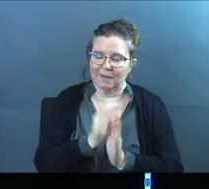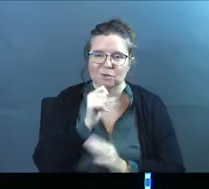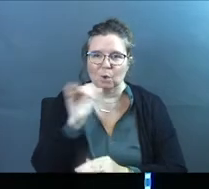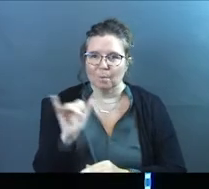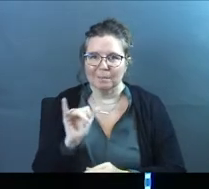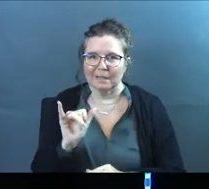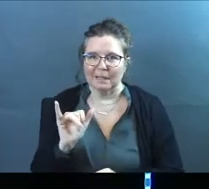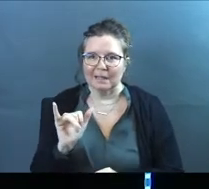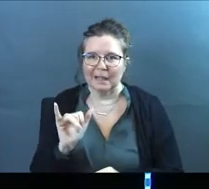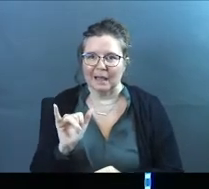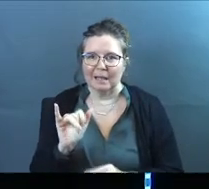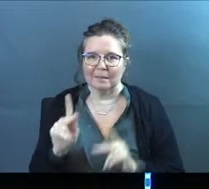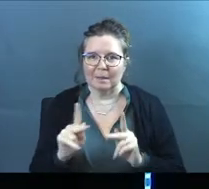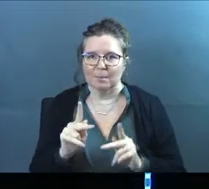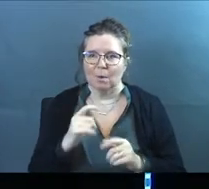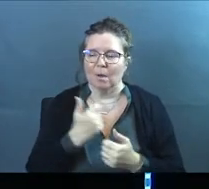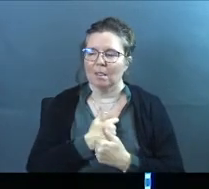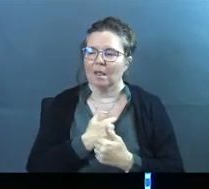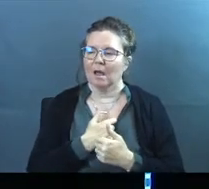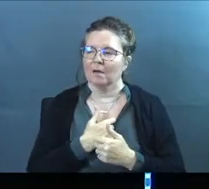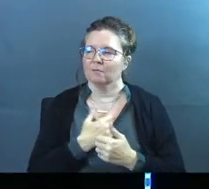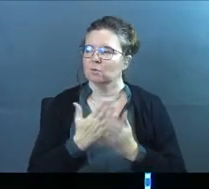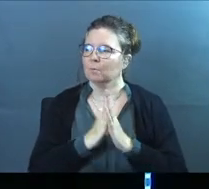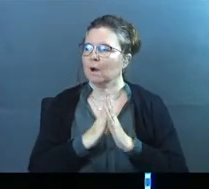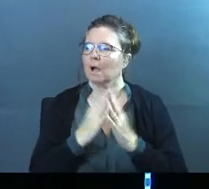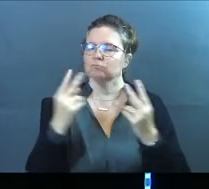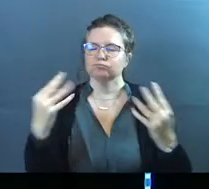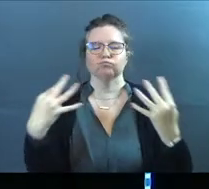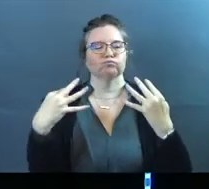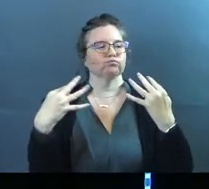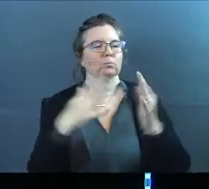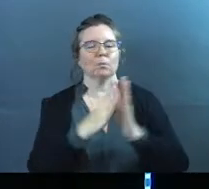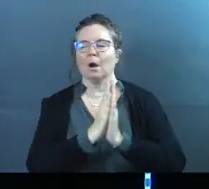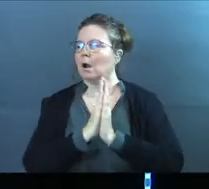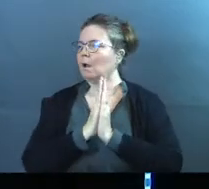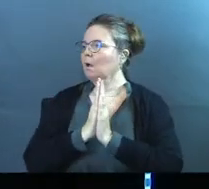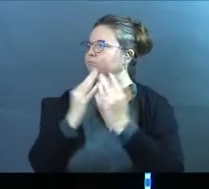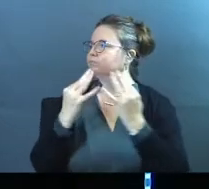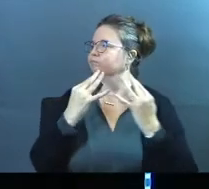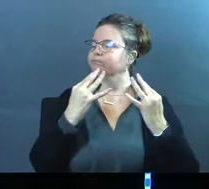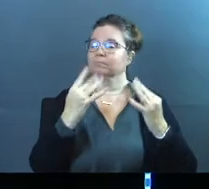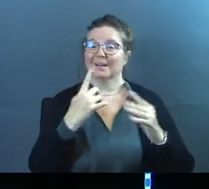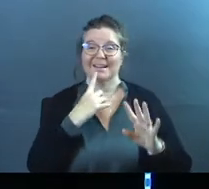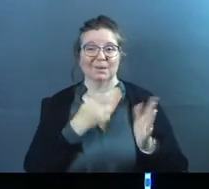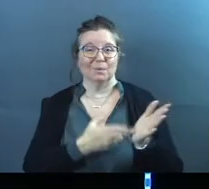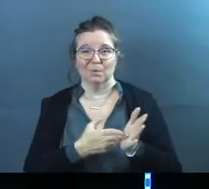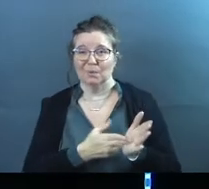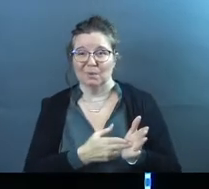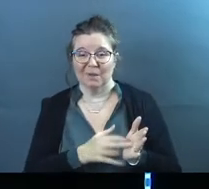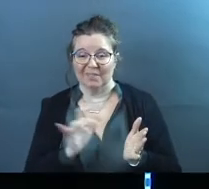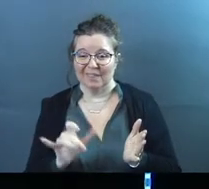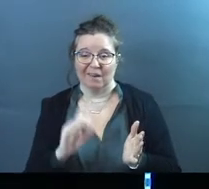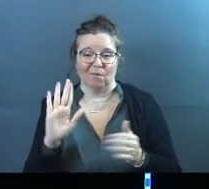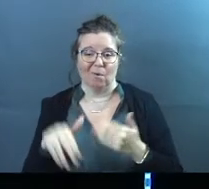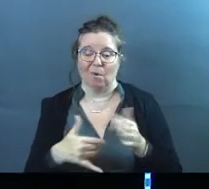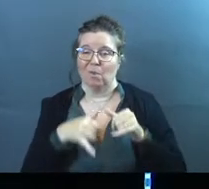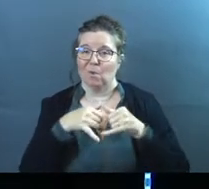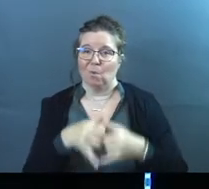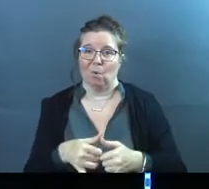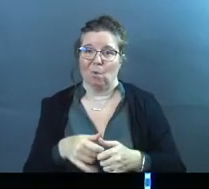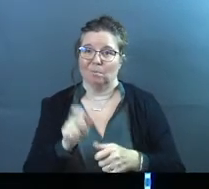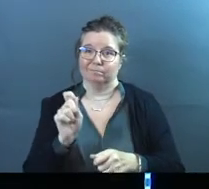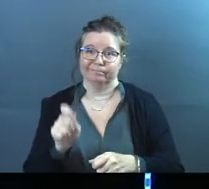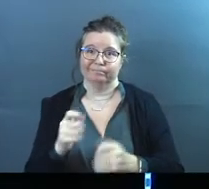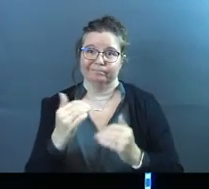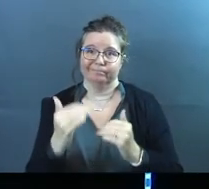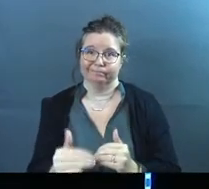don't be like the hypocrites who love to pray publicly on street corners and in the synagogues where everyone can see them. I tell you the truth, that is all the reward they will